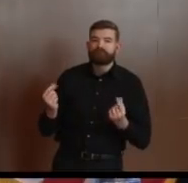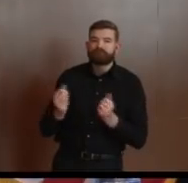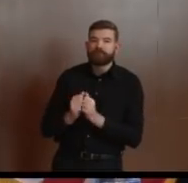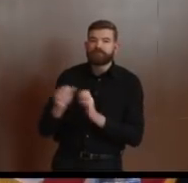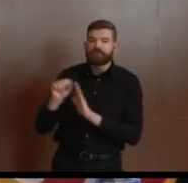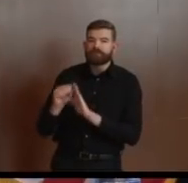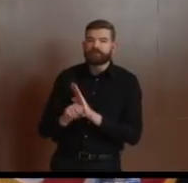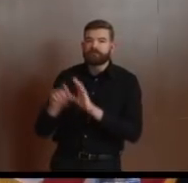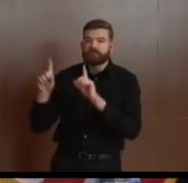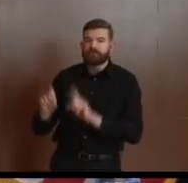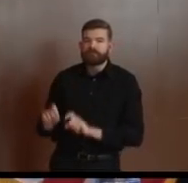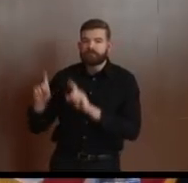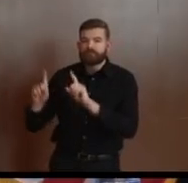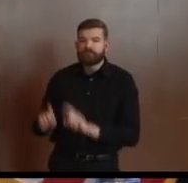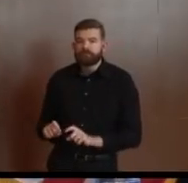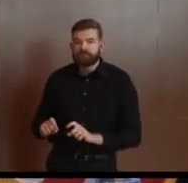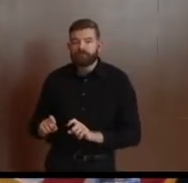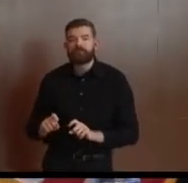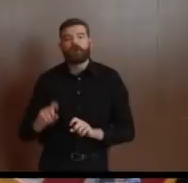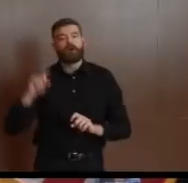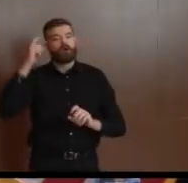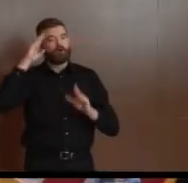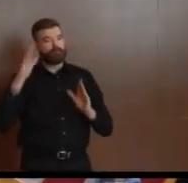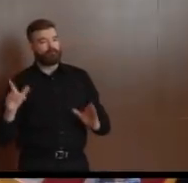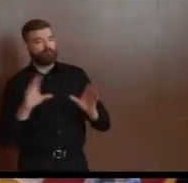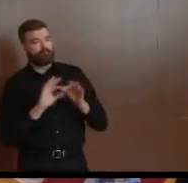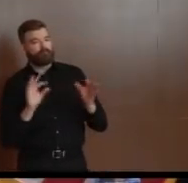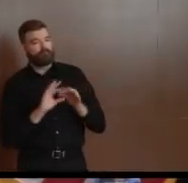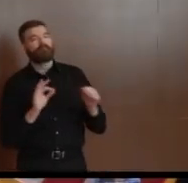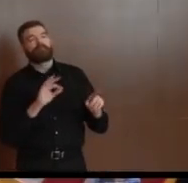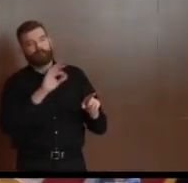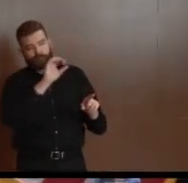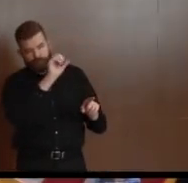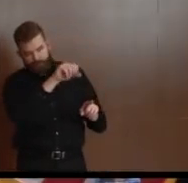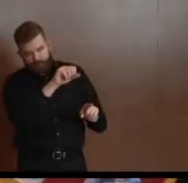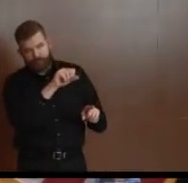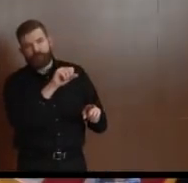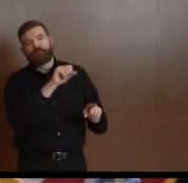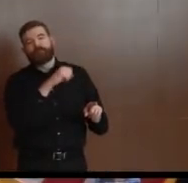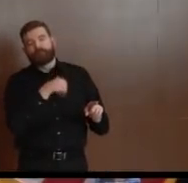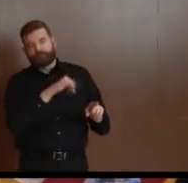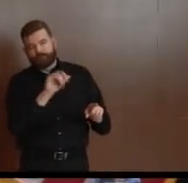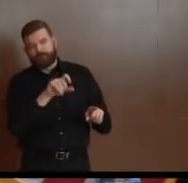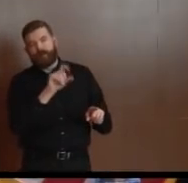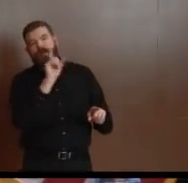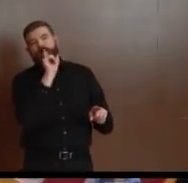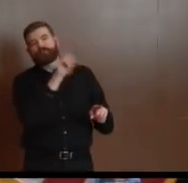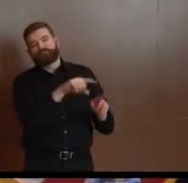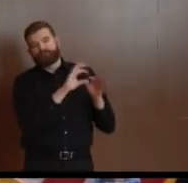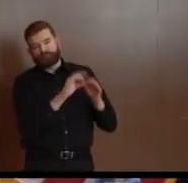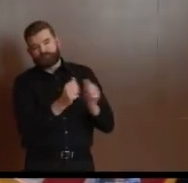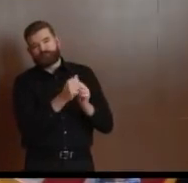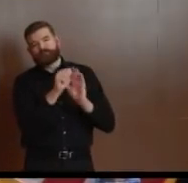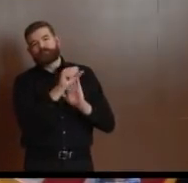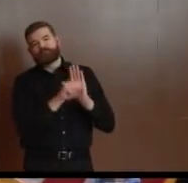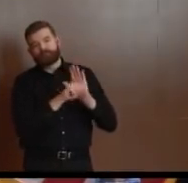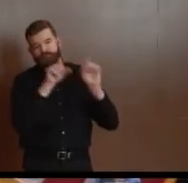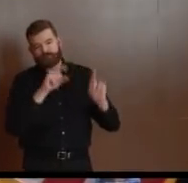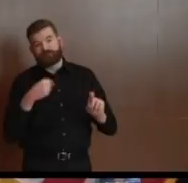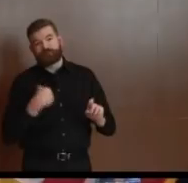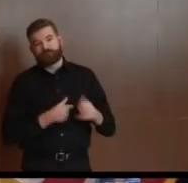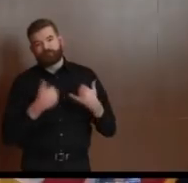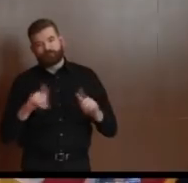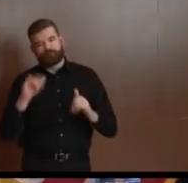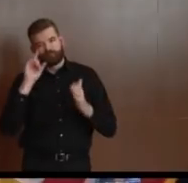but we're not there yet. me. think others. What's that? Not just me. No, no, I know that. No, no, no. The broad you.